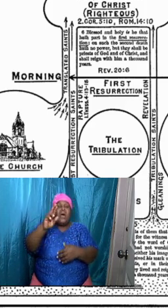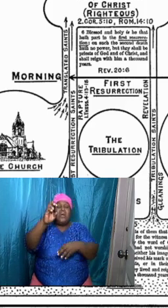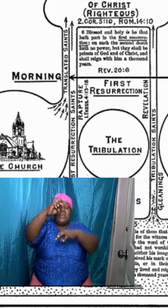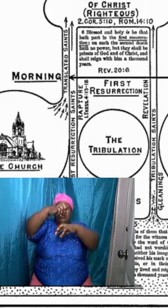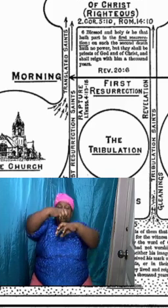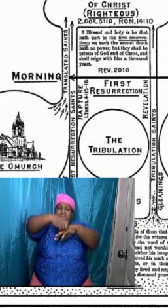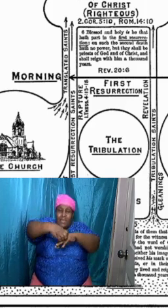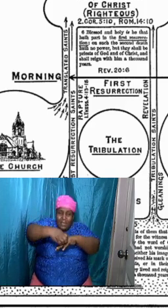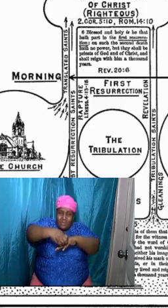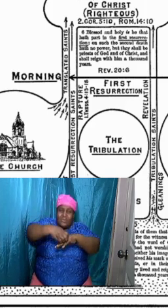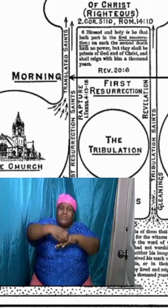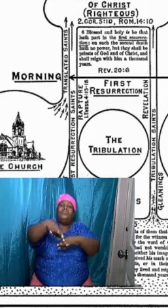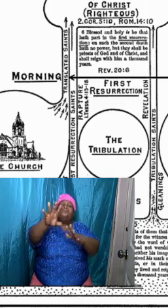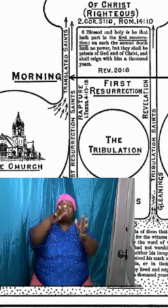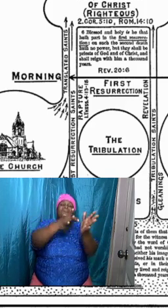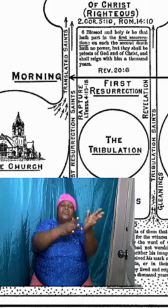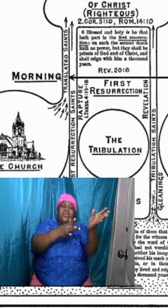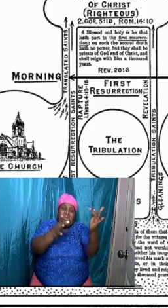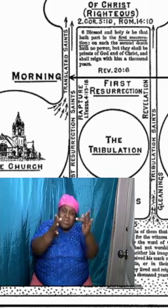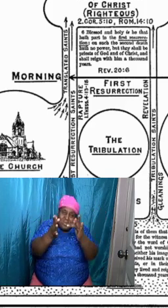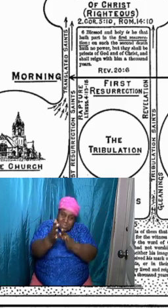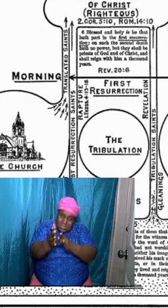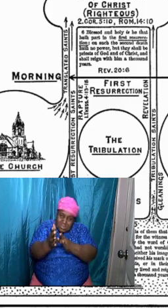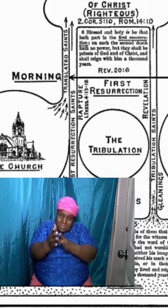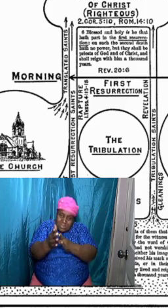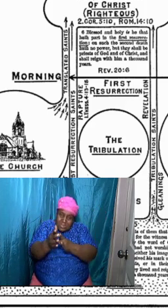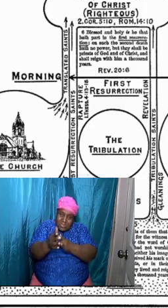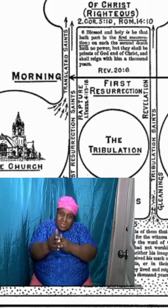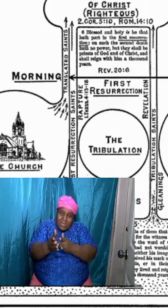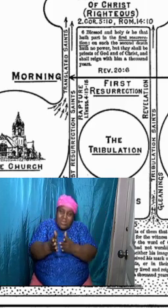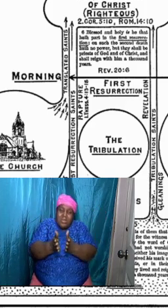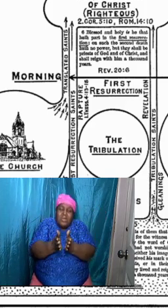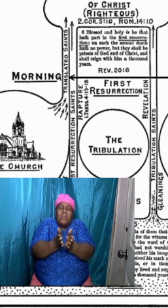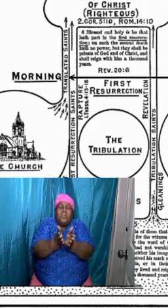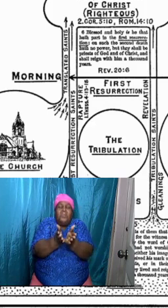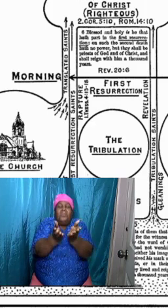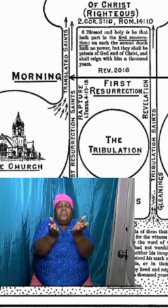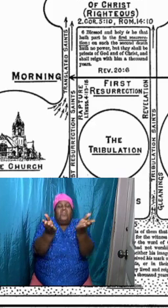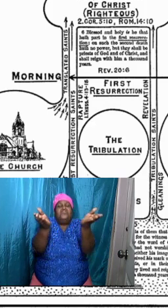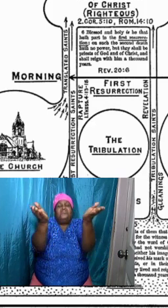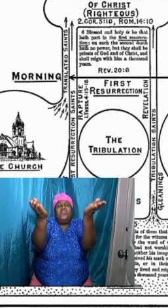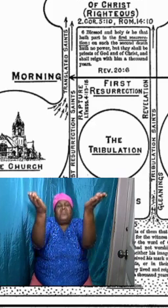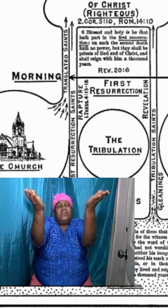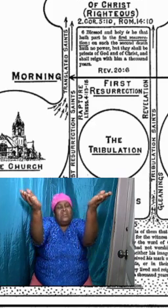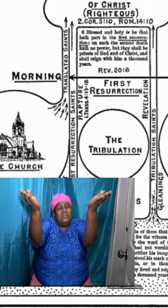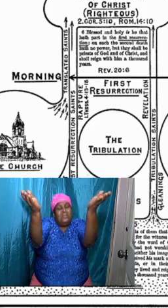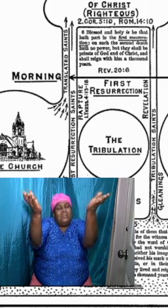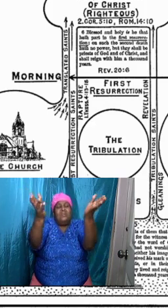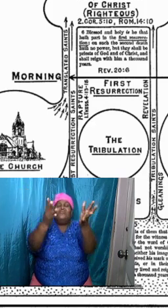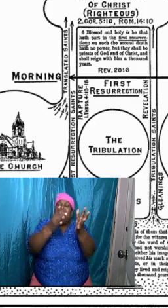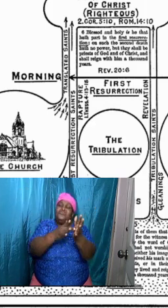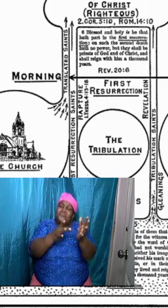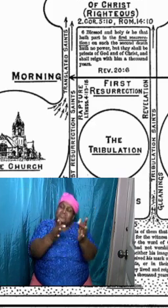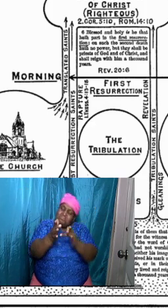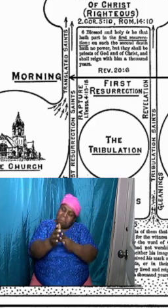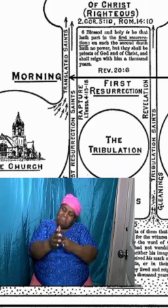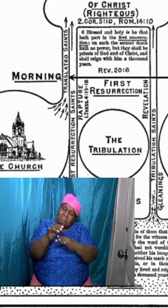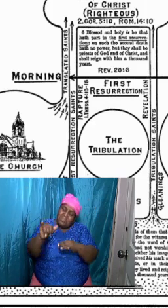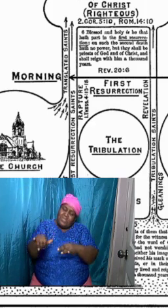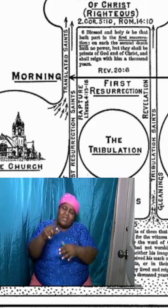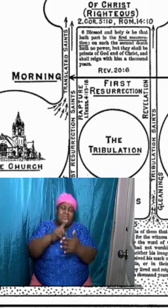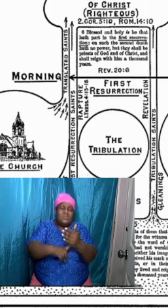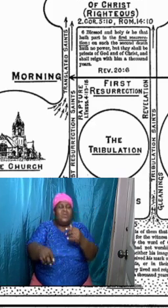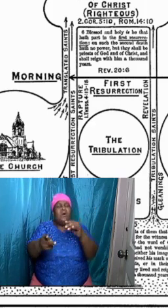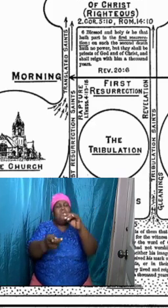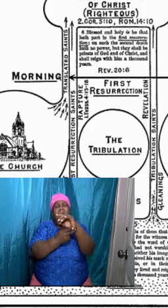are exposed to Christ and this is what Paul was saying in 2nd Corinthians chapter 11 and verse 2